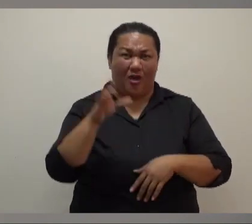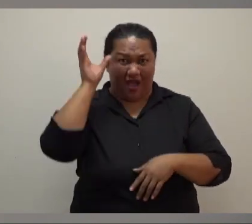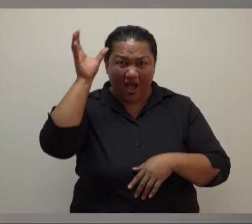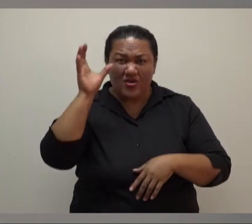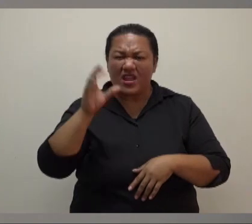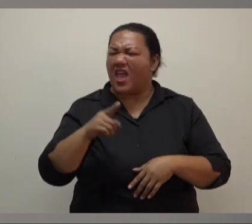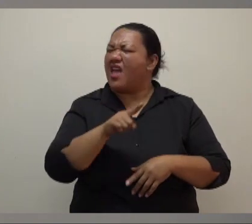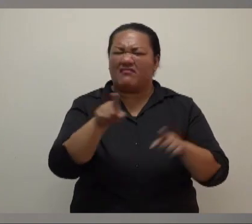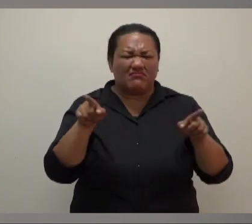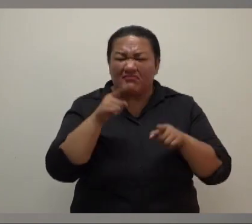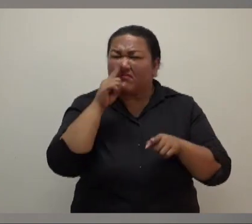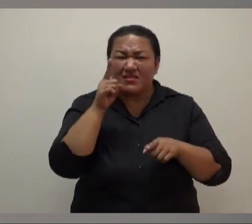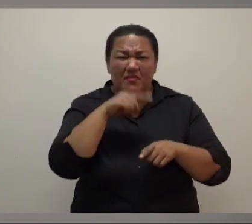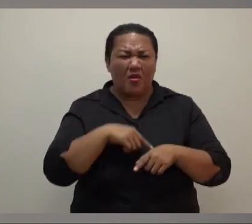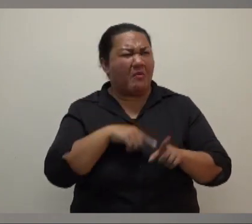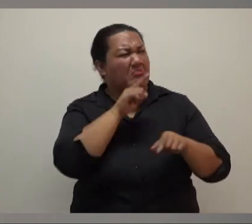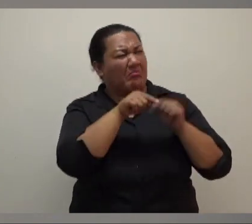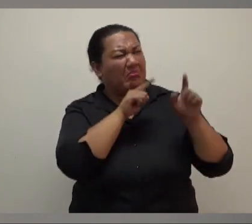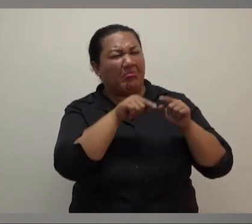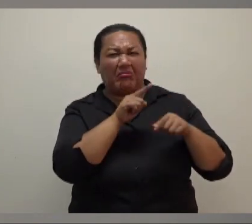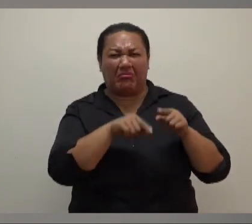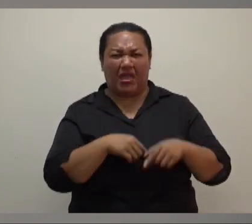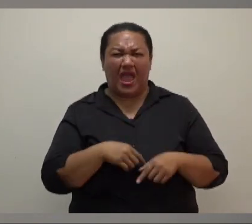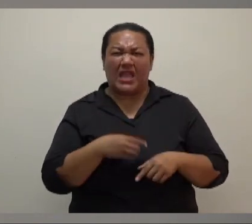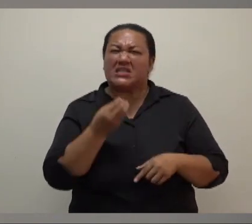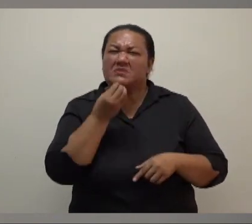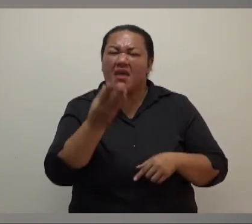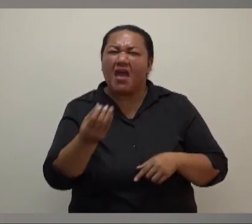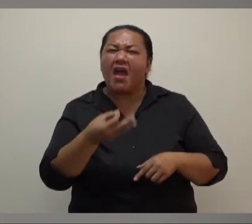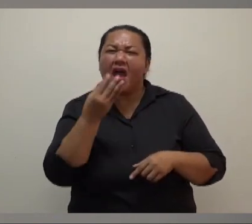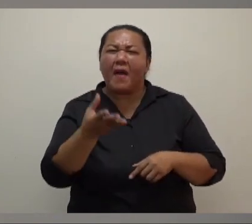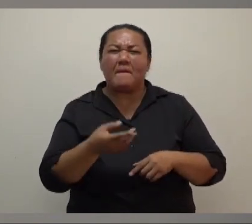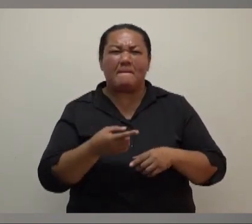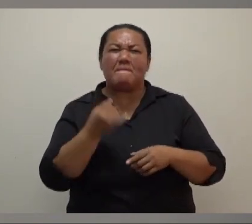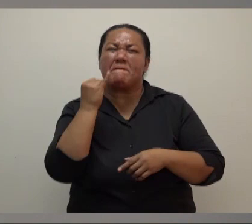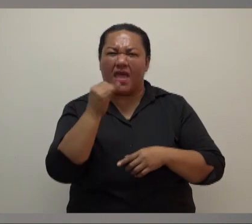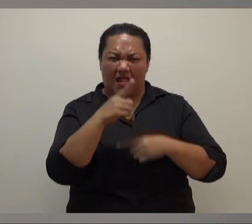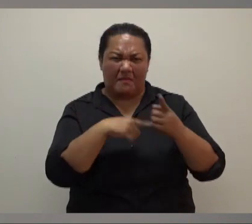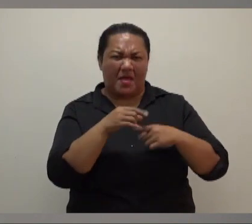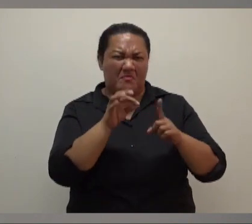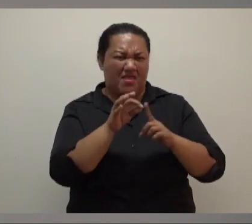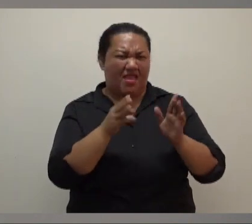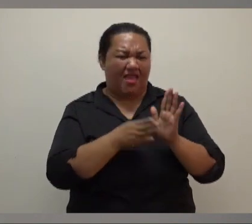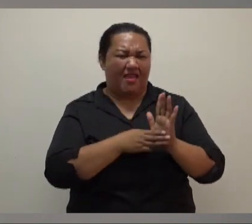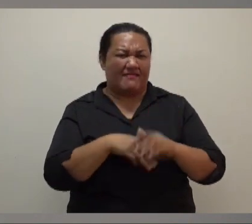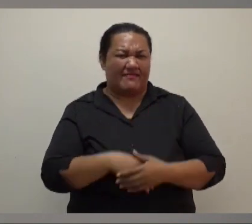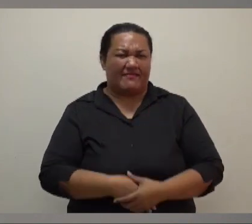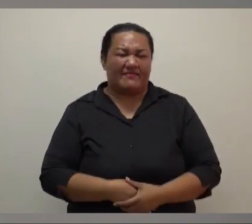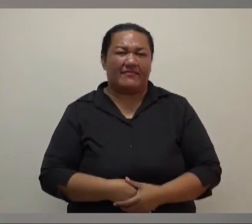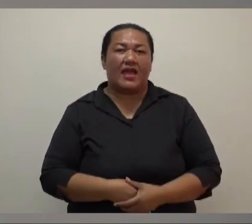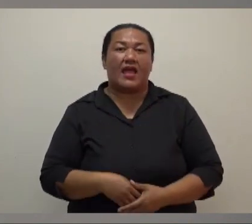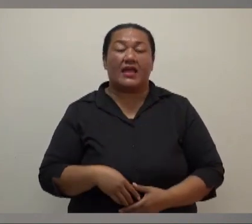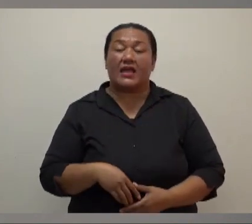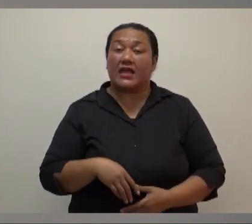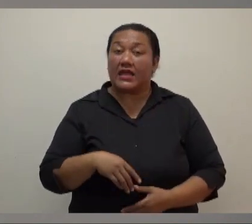in this manner on social media. And unfortunately, some of the journalists are part of that problem in Fiji also. And unfortunately,